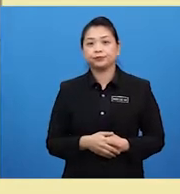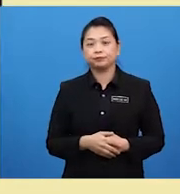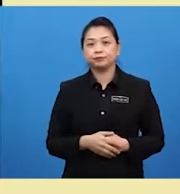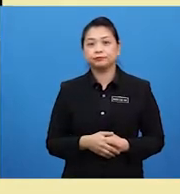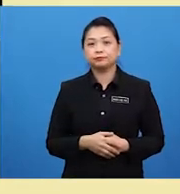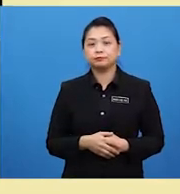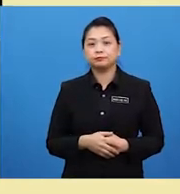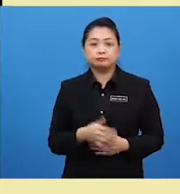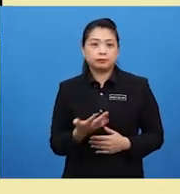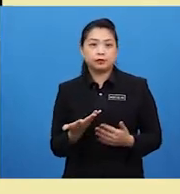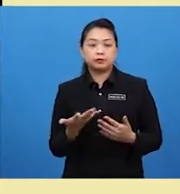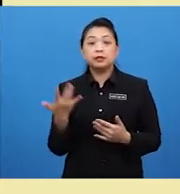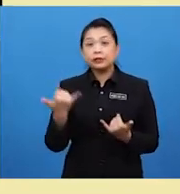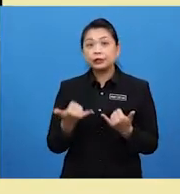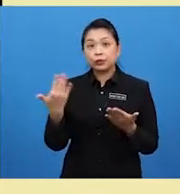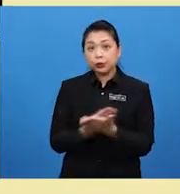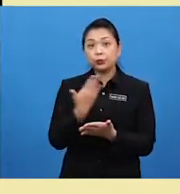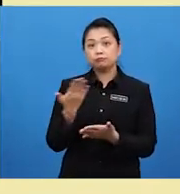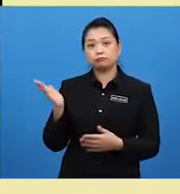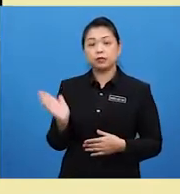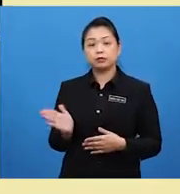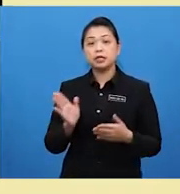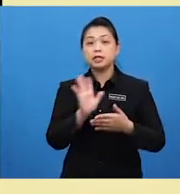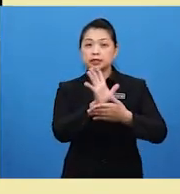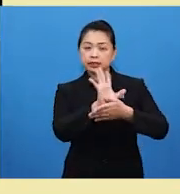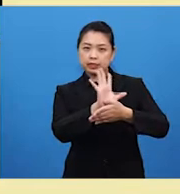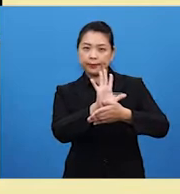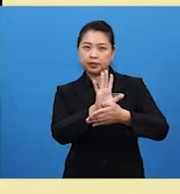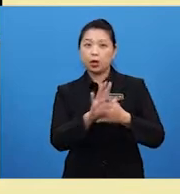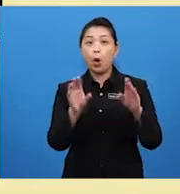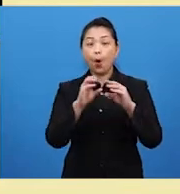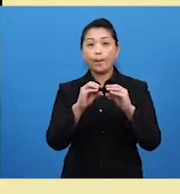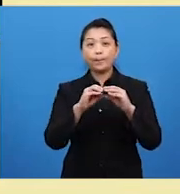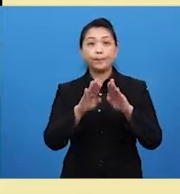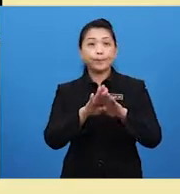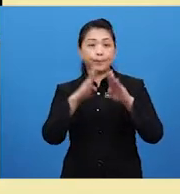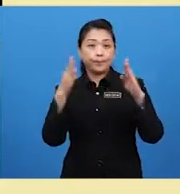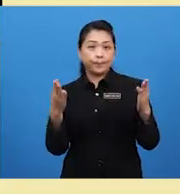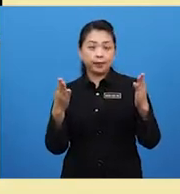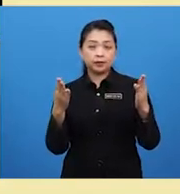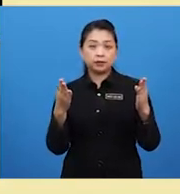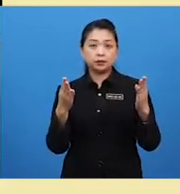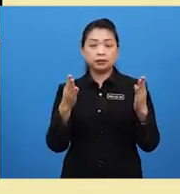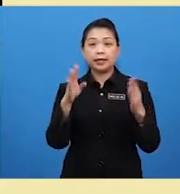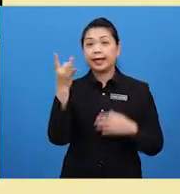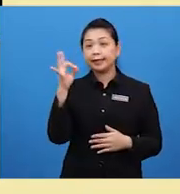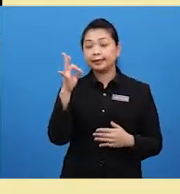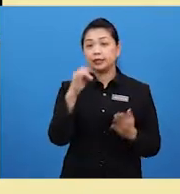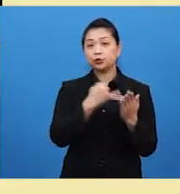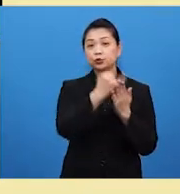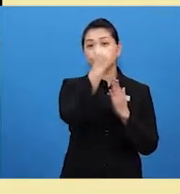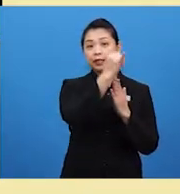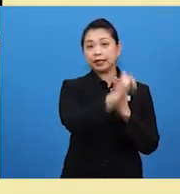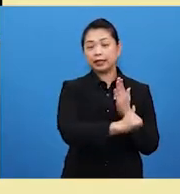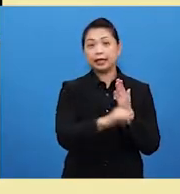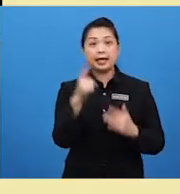New. Multi-screen cinema. Open Saturday, 18 July. 11 screens